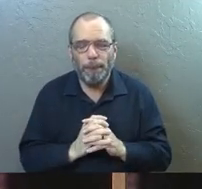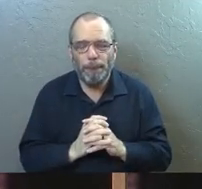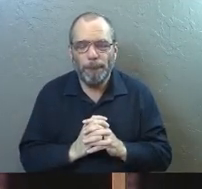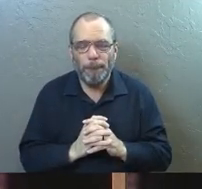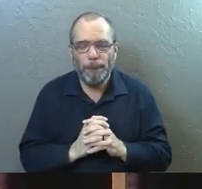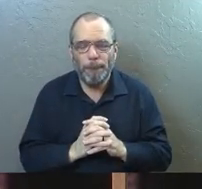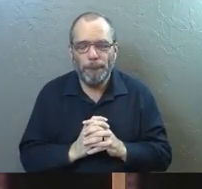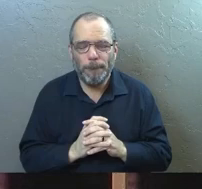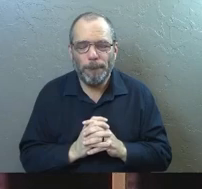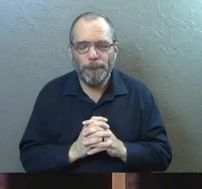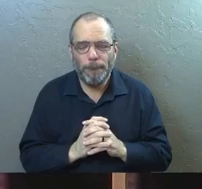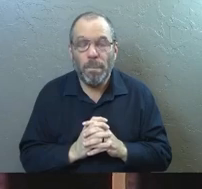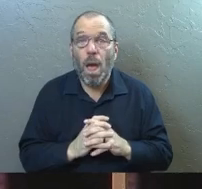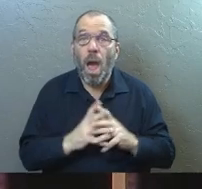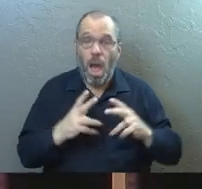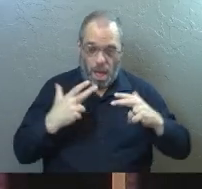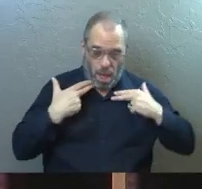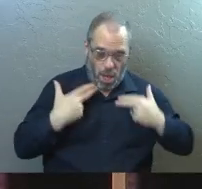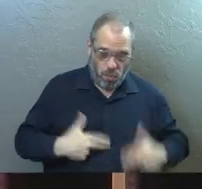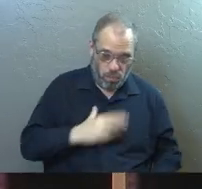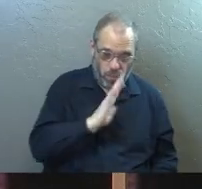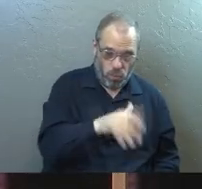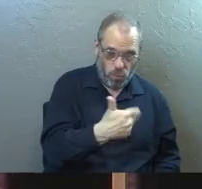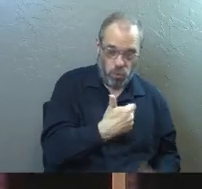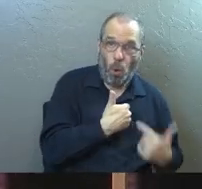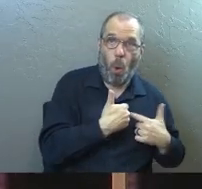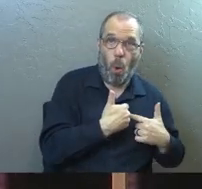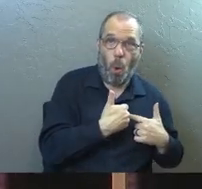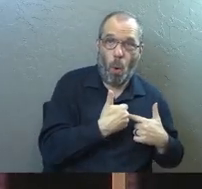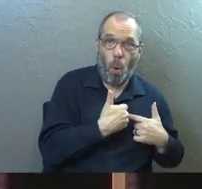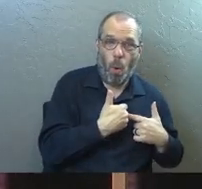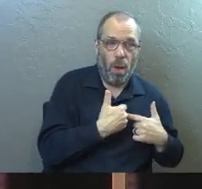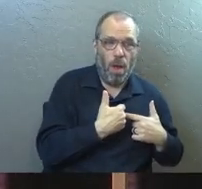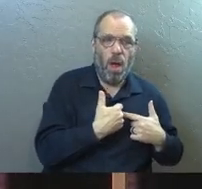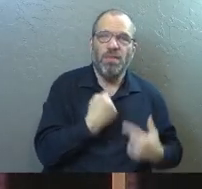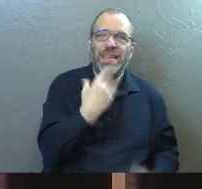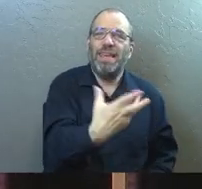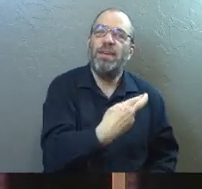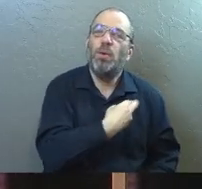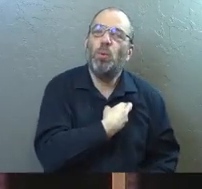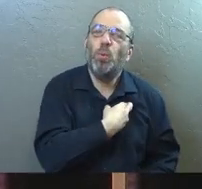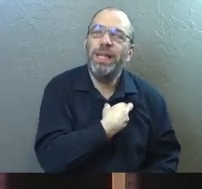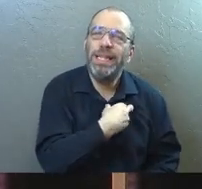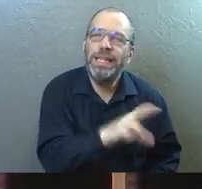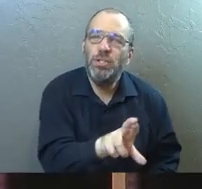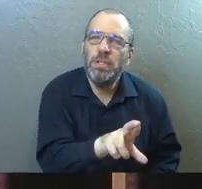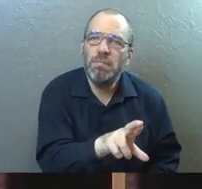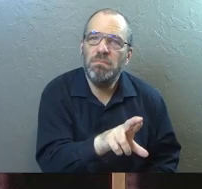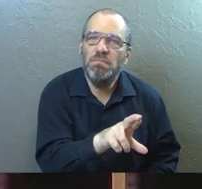You cannot revive a human soul by throwing religion at it.